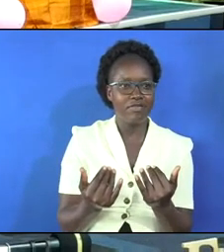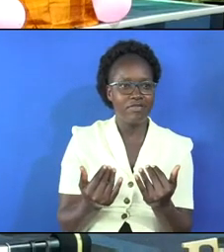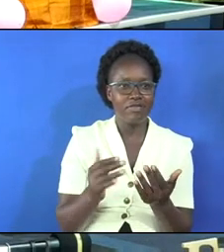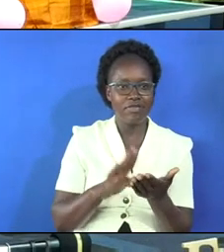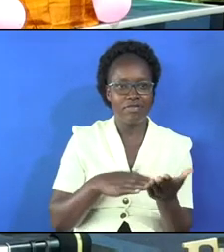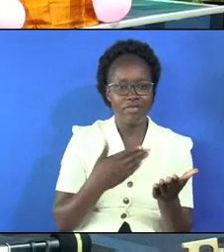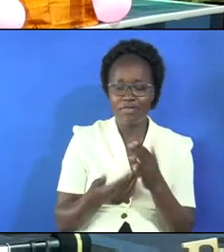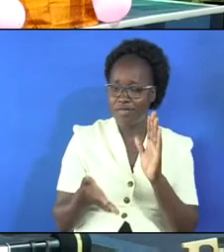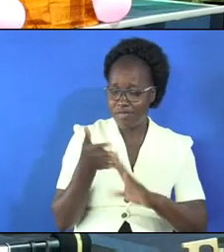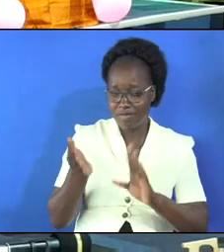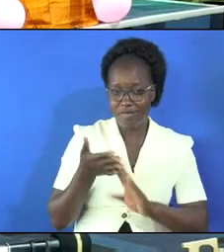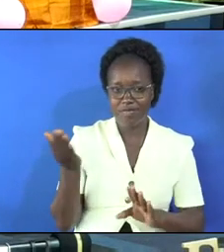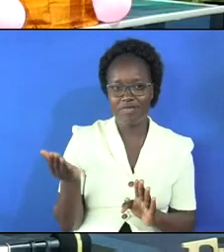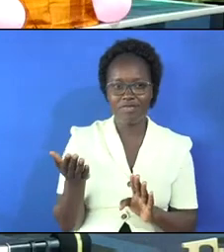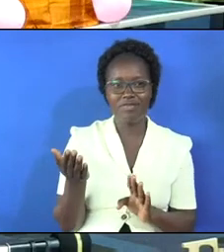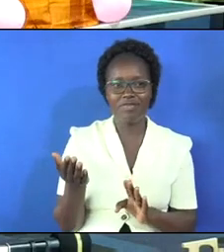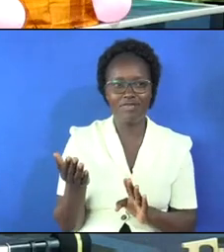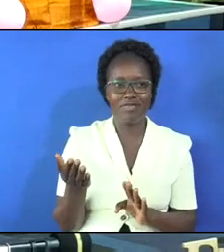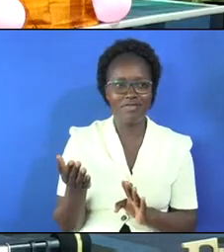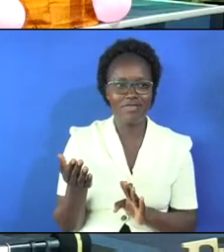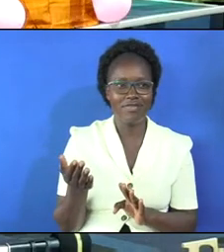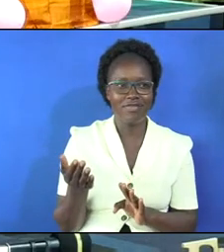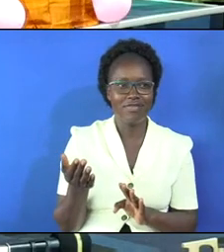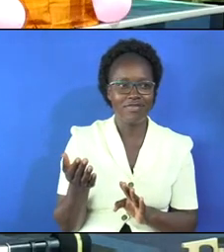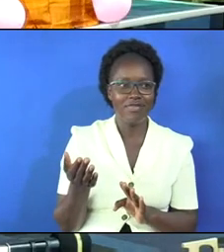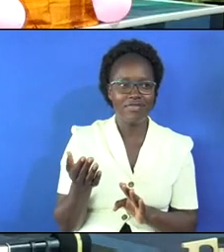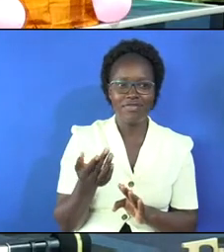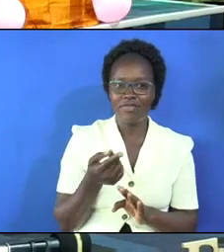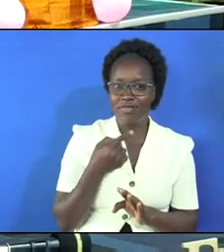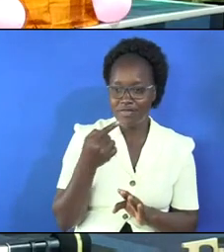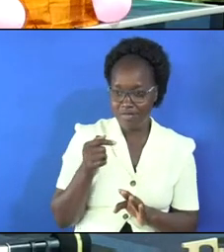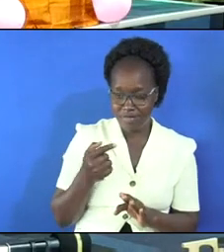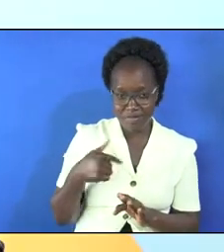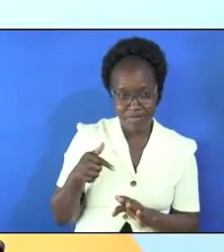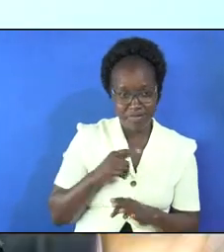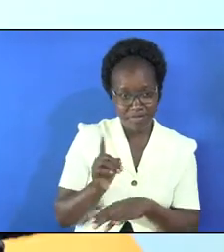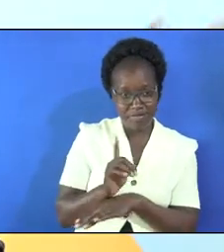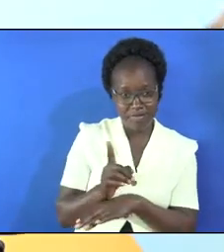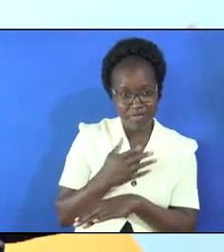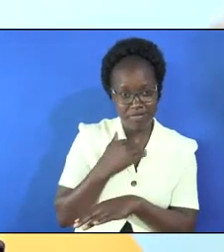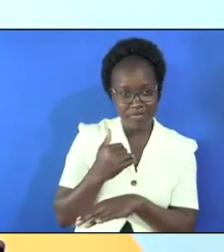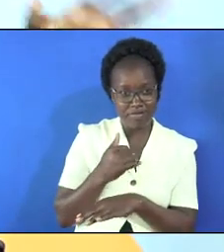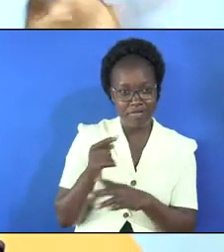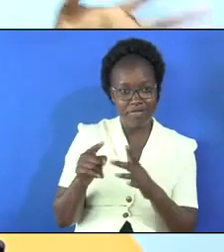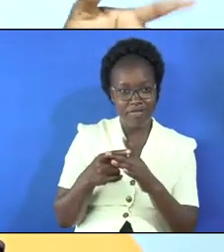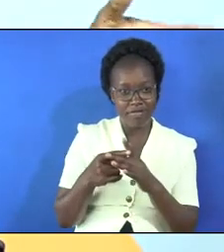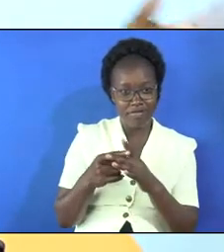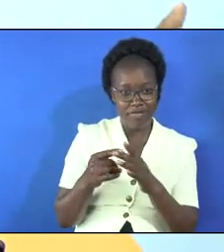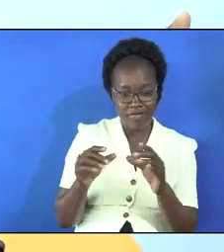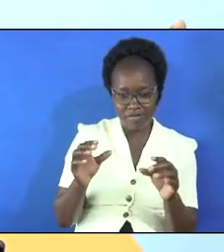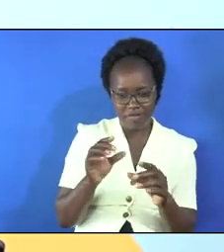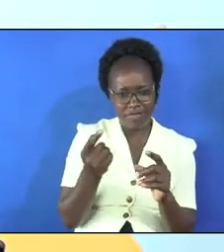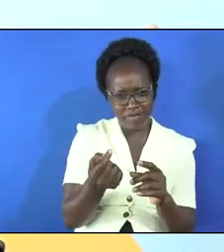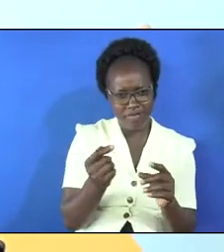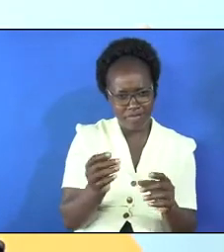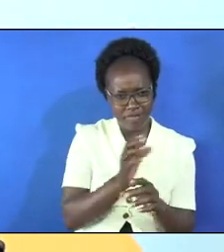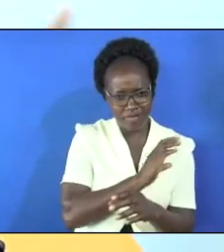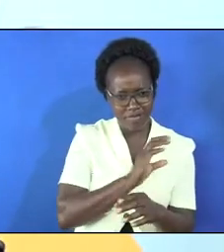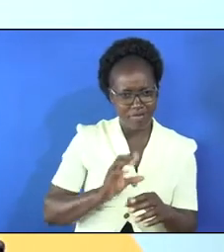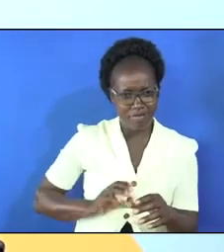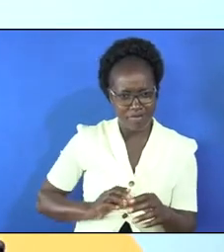apply very fast and tell us when you want us to begin organizing a small committee